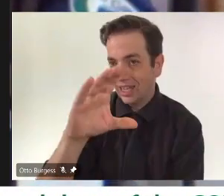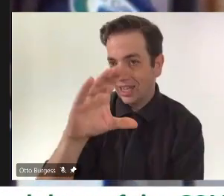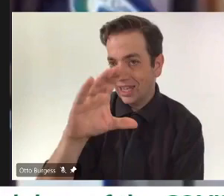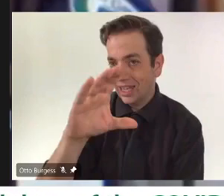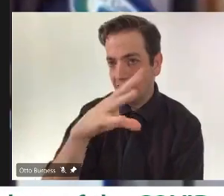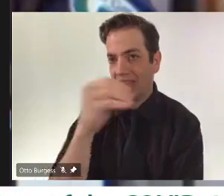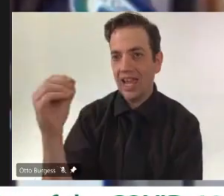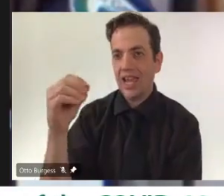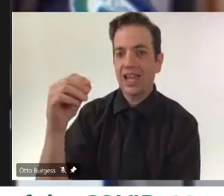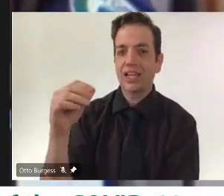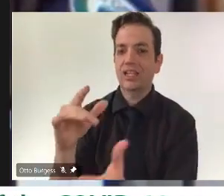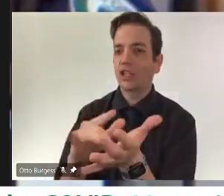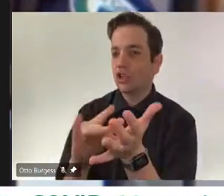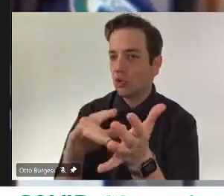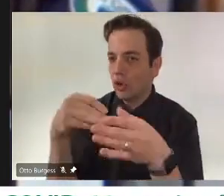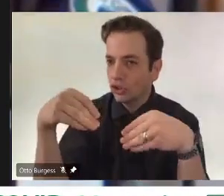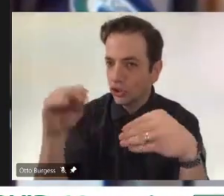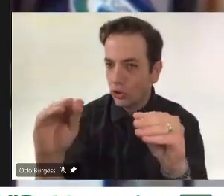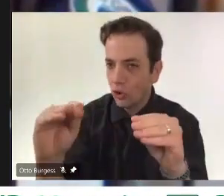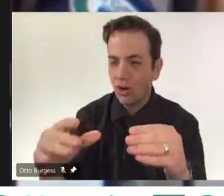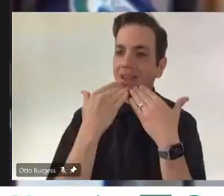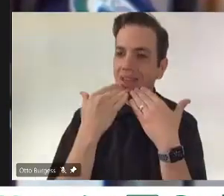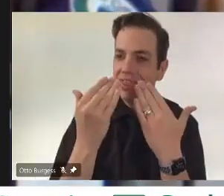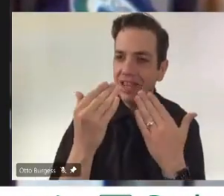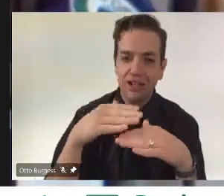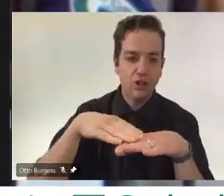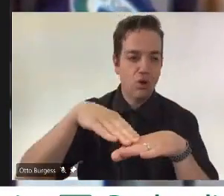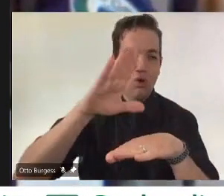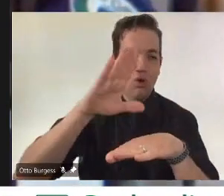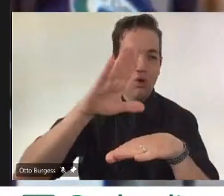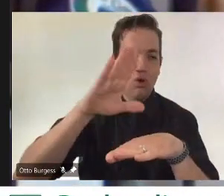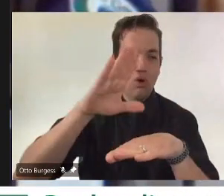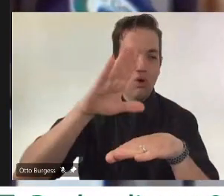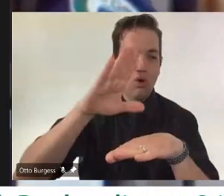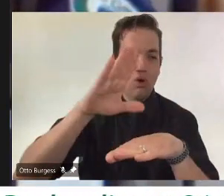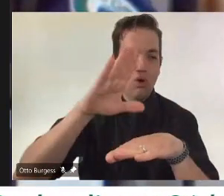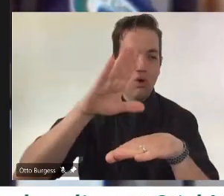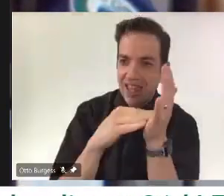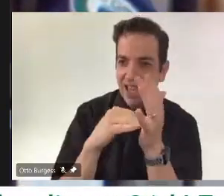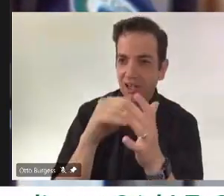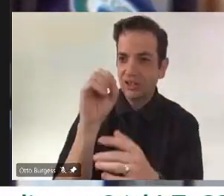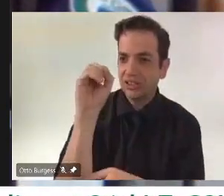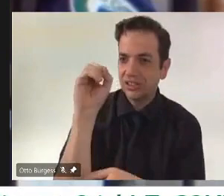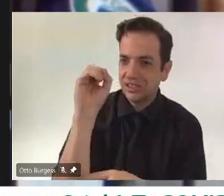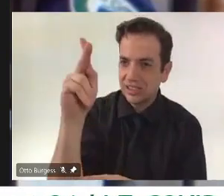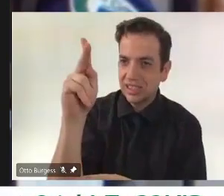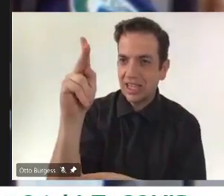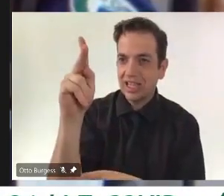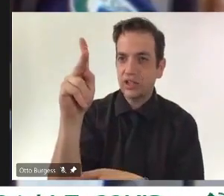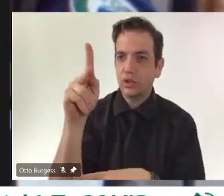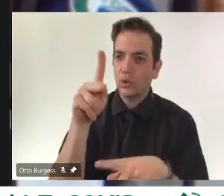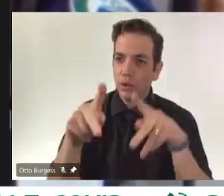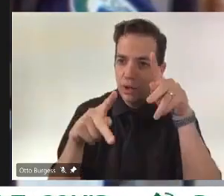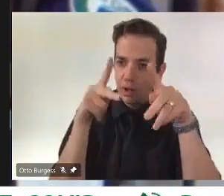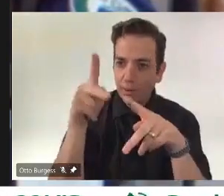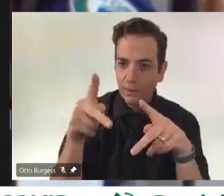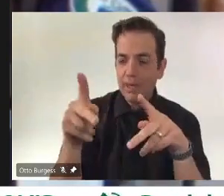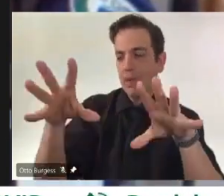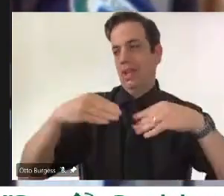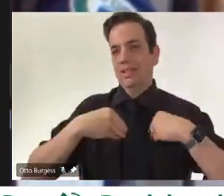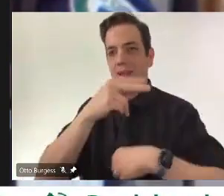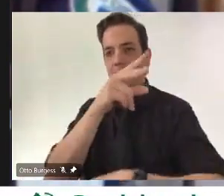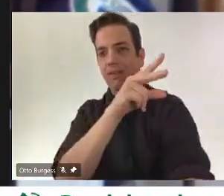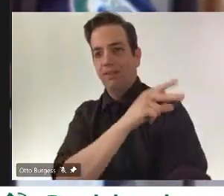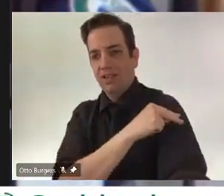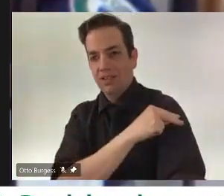Saskatchewan residents for doing their part by getting vaccinated. Most importantly, I want to thank all of our seniors and